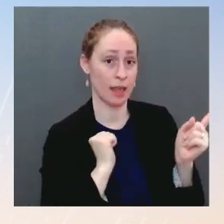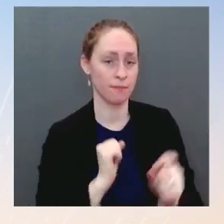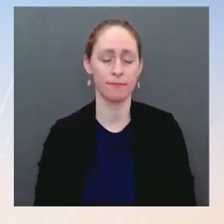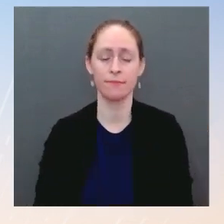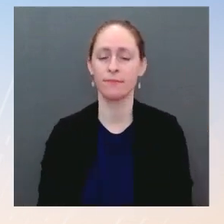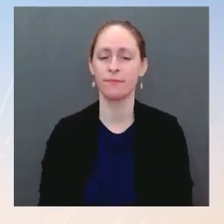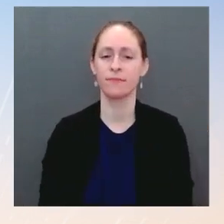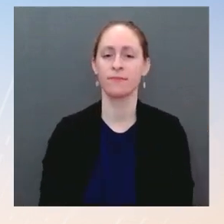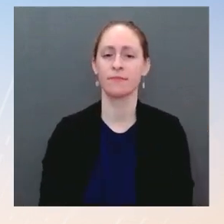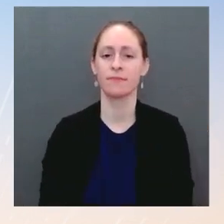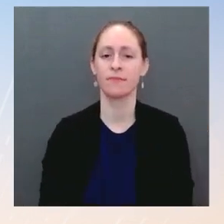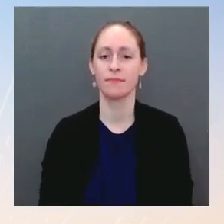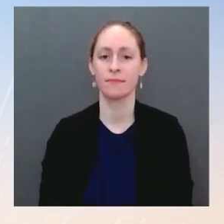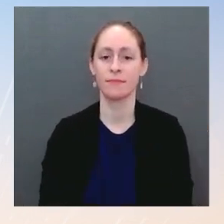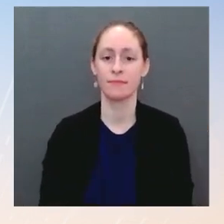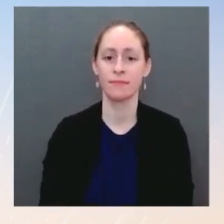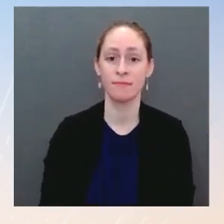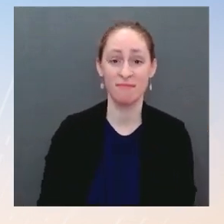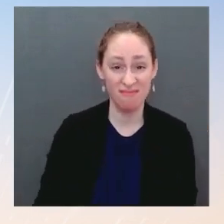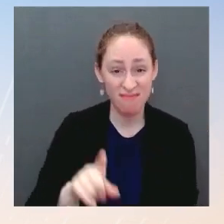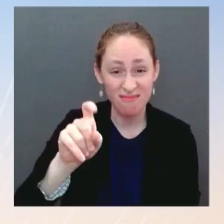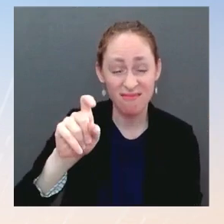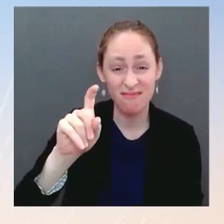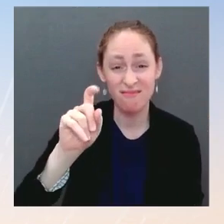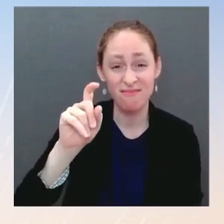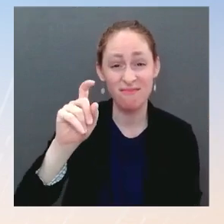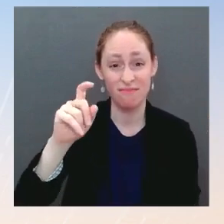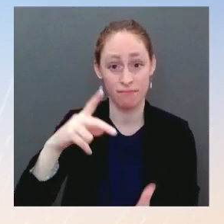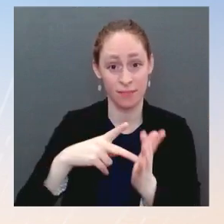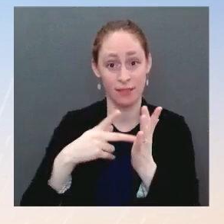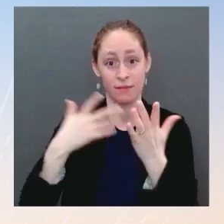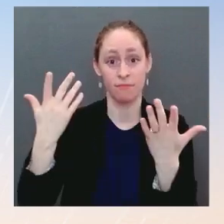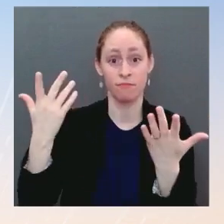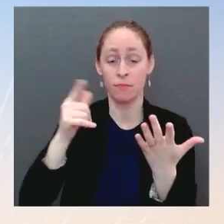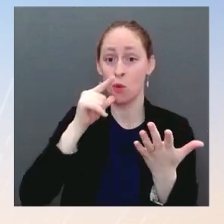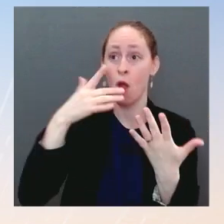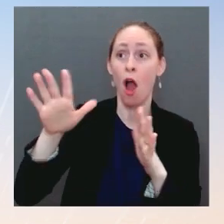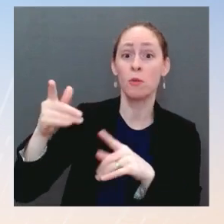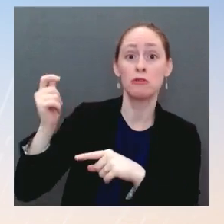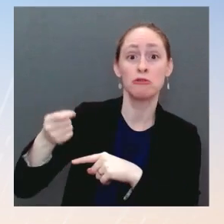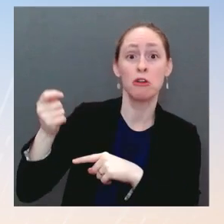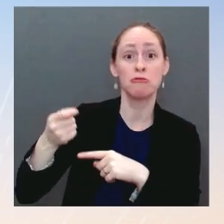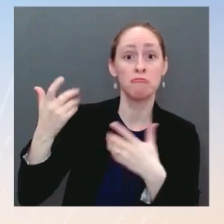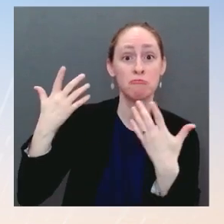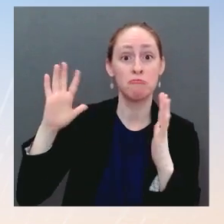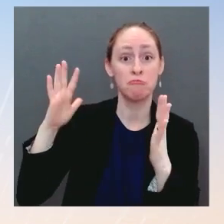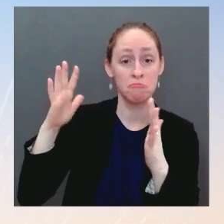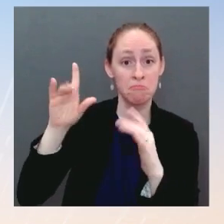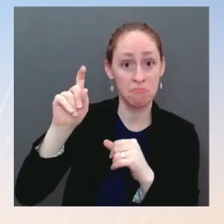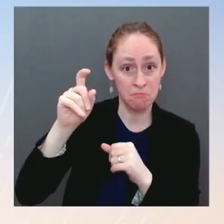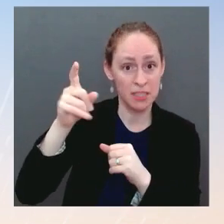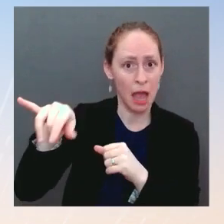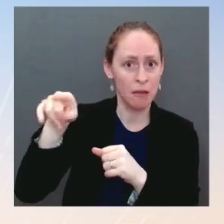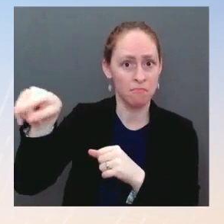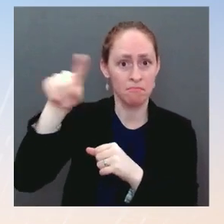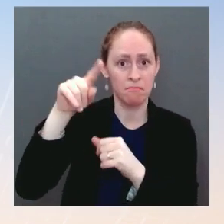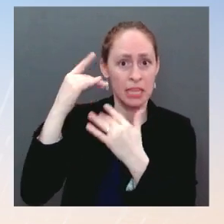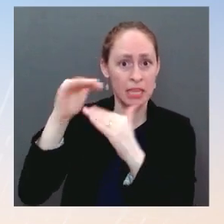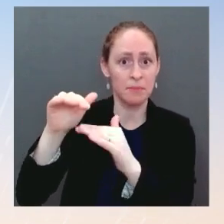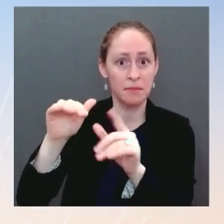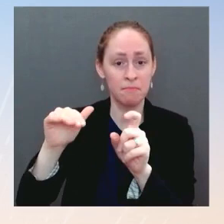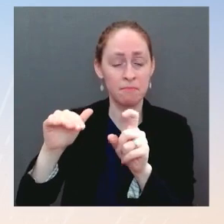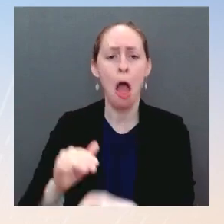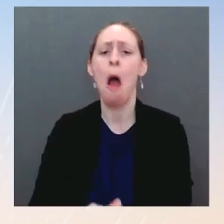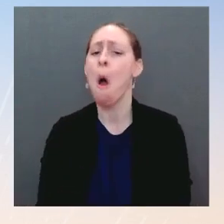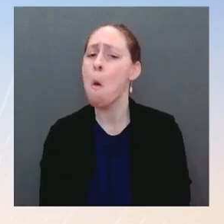can make excellent justices, but he does not believe that is a prerequisite. And the last thing on Ukraine. Russia says it needs time